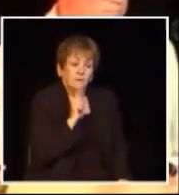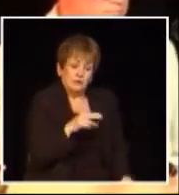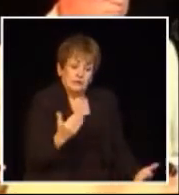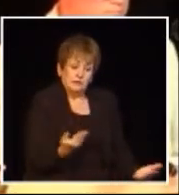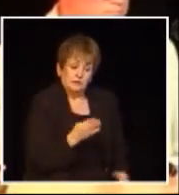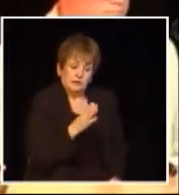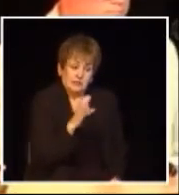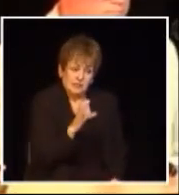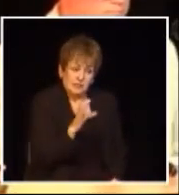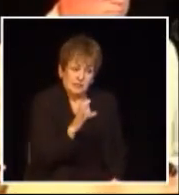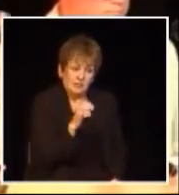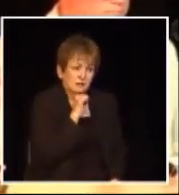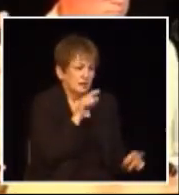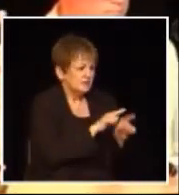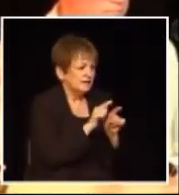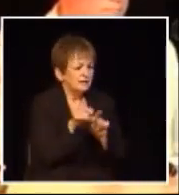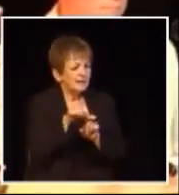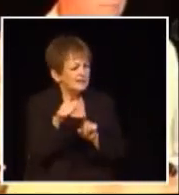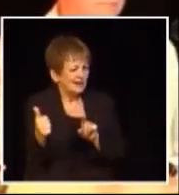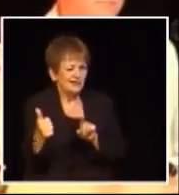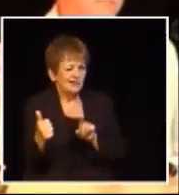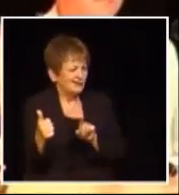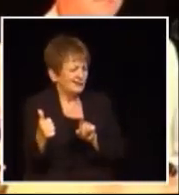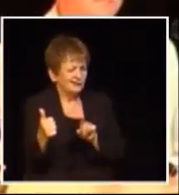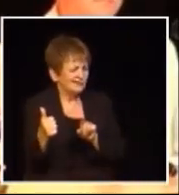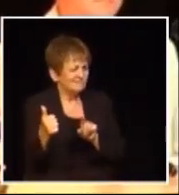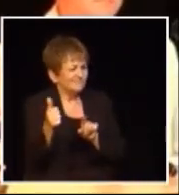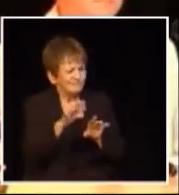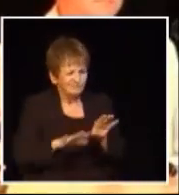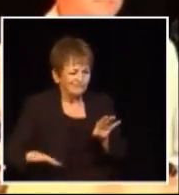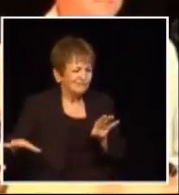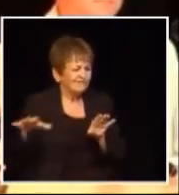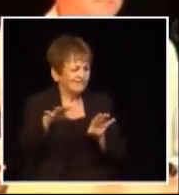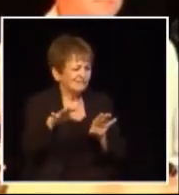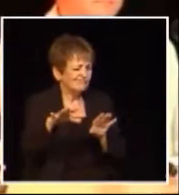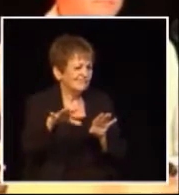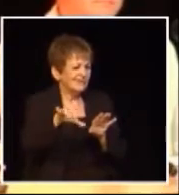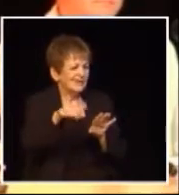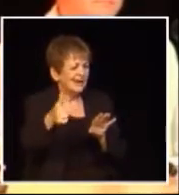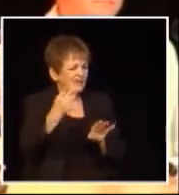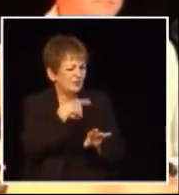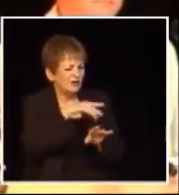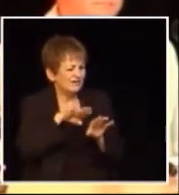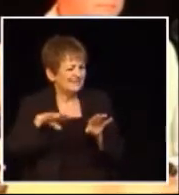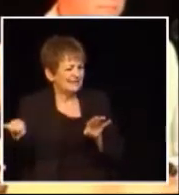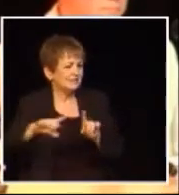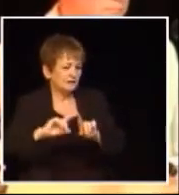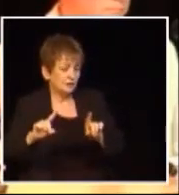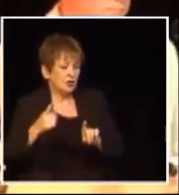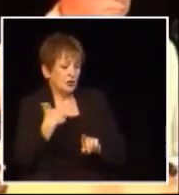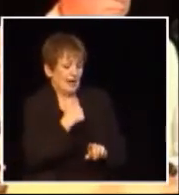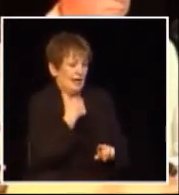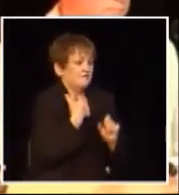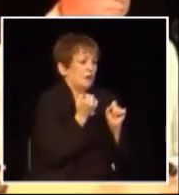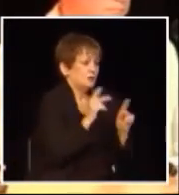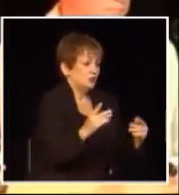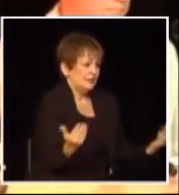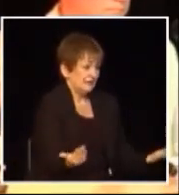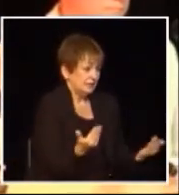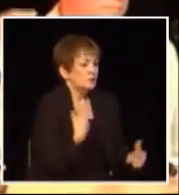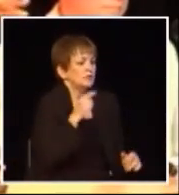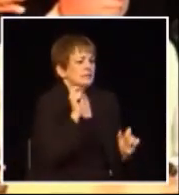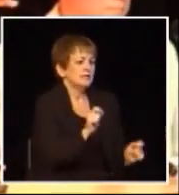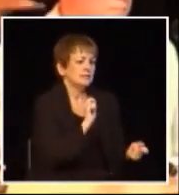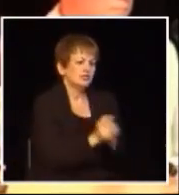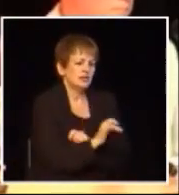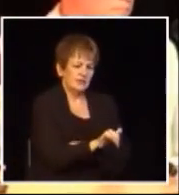we fortunately in this province now unlike anywhere else perhaps in the British Commonwealth or certainly in Canada have an